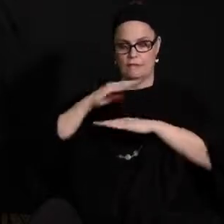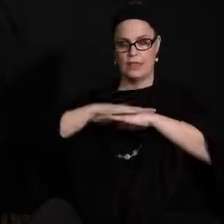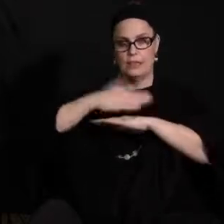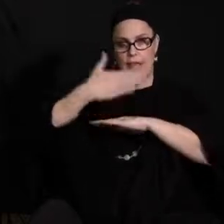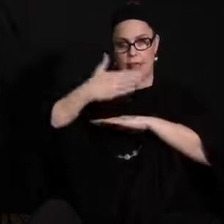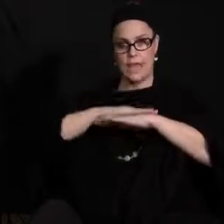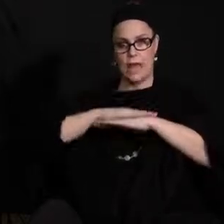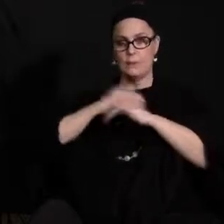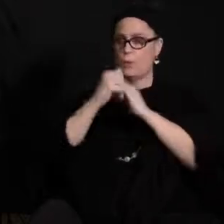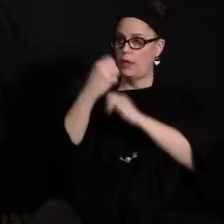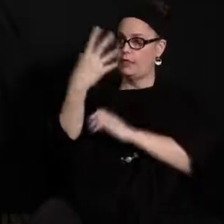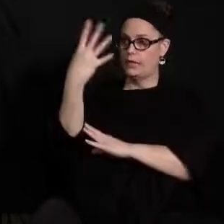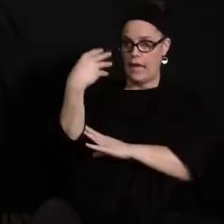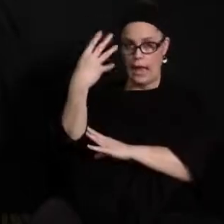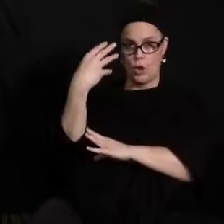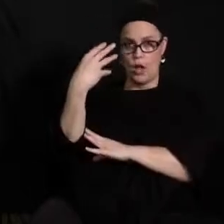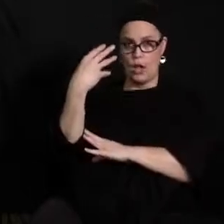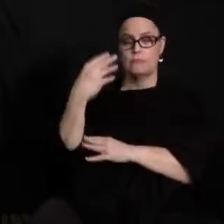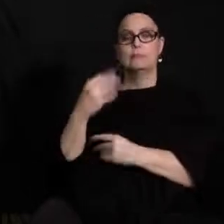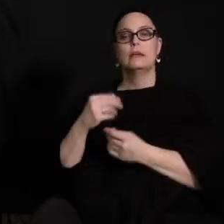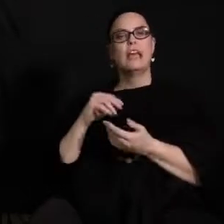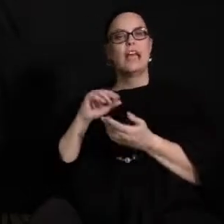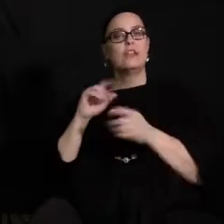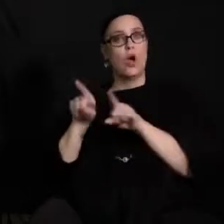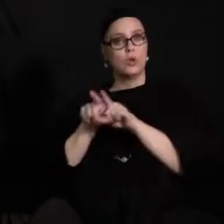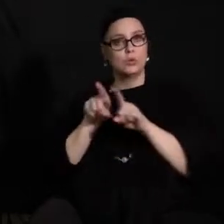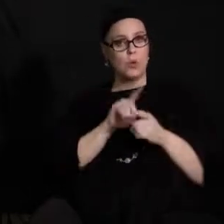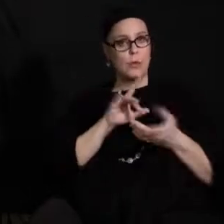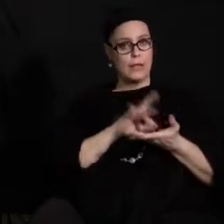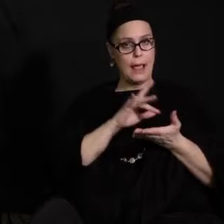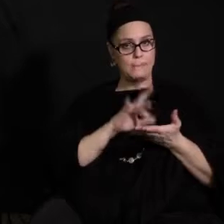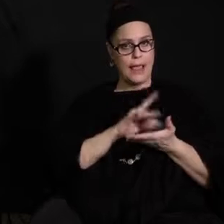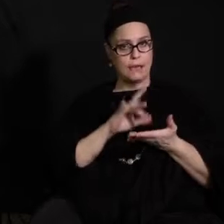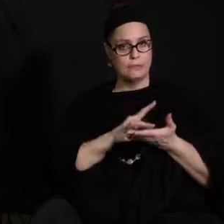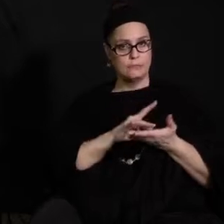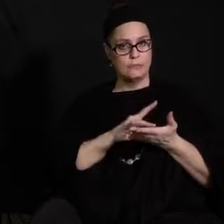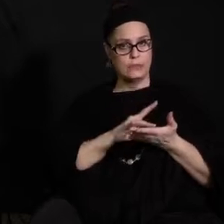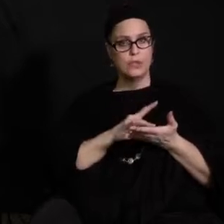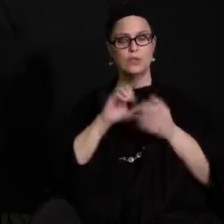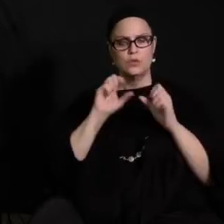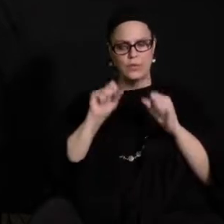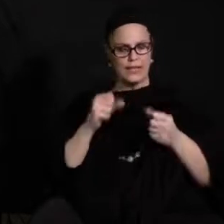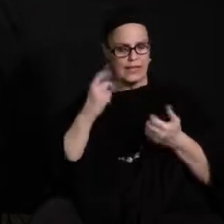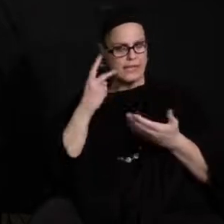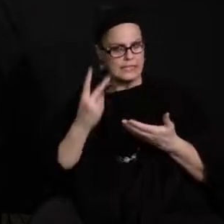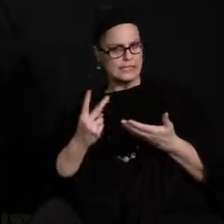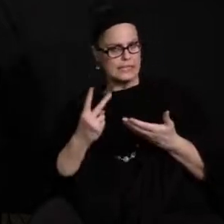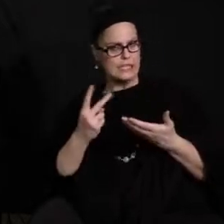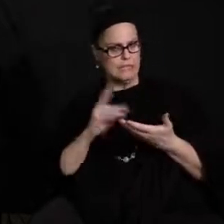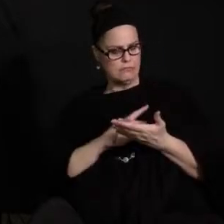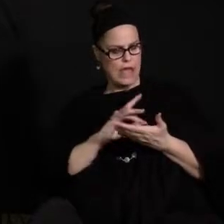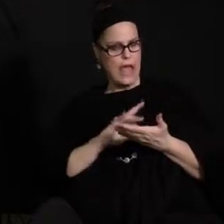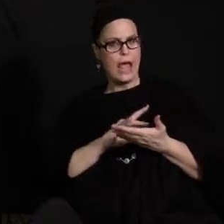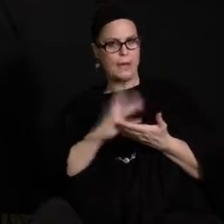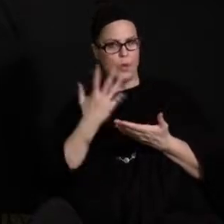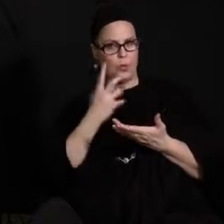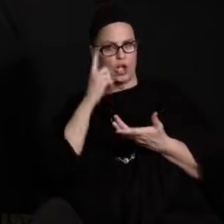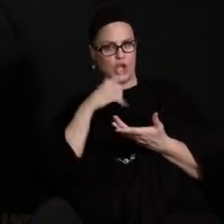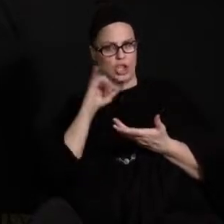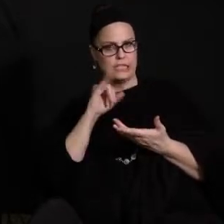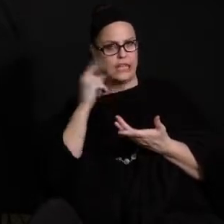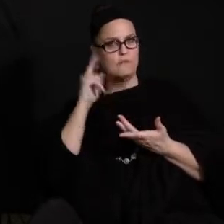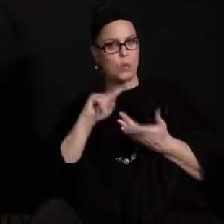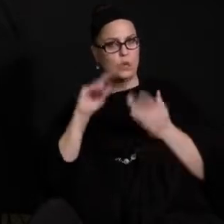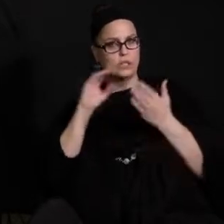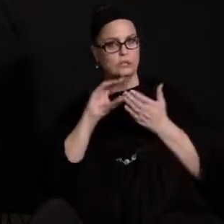with a with a camera and an ipad as well so they can replicate and simulate things that their students are doing on their ipads so the teachers